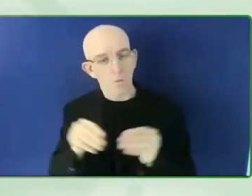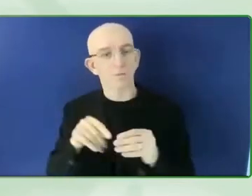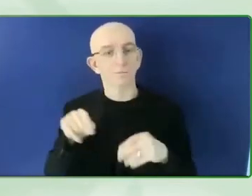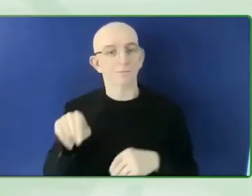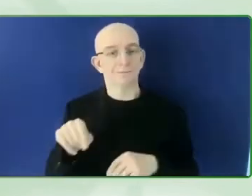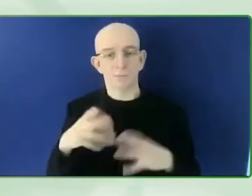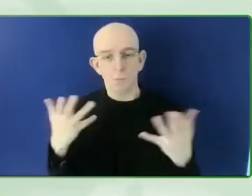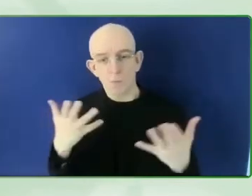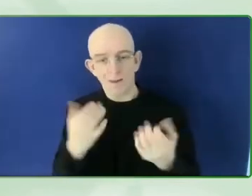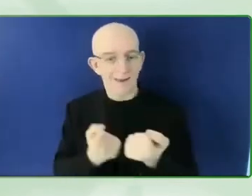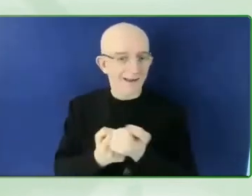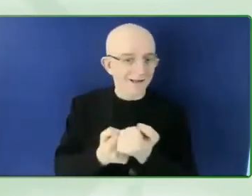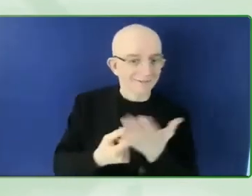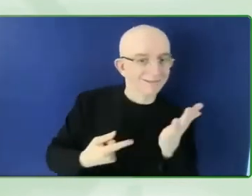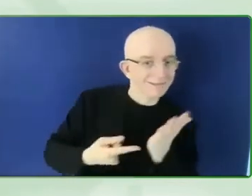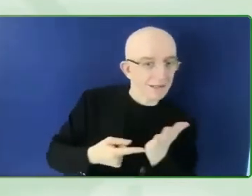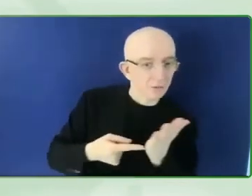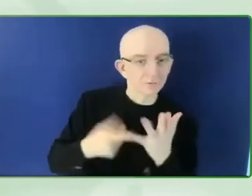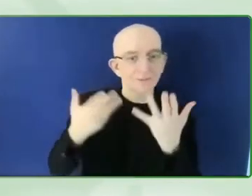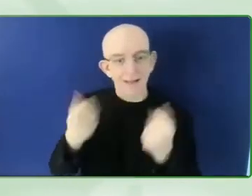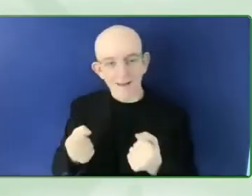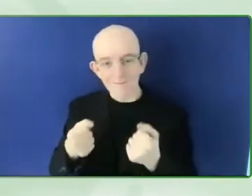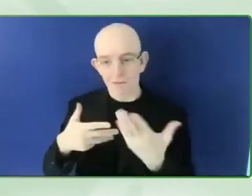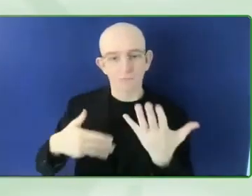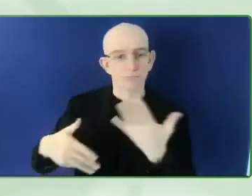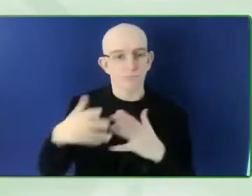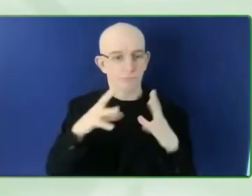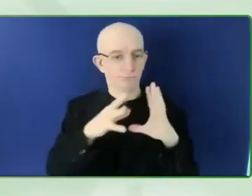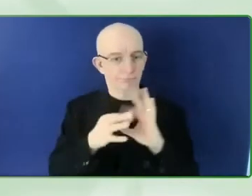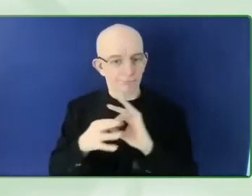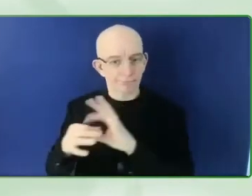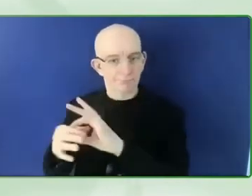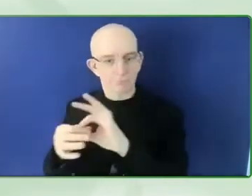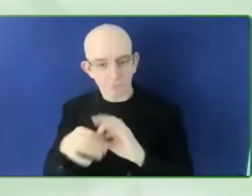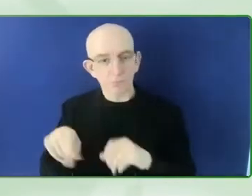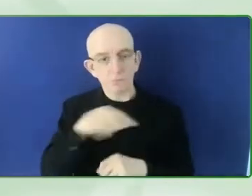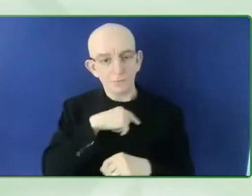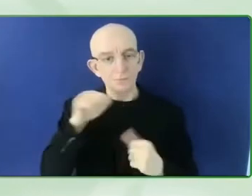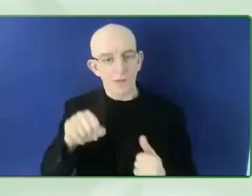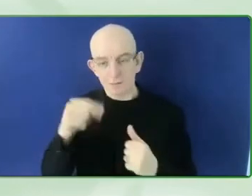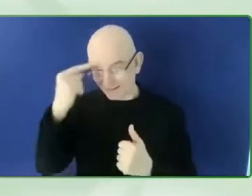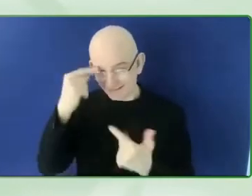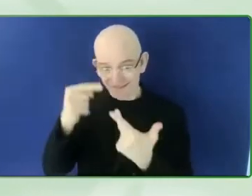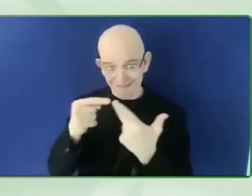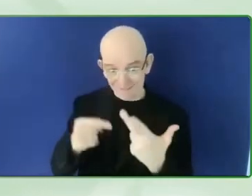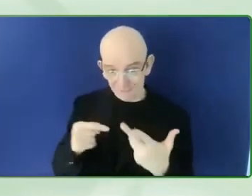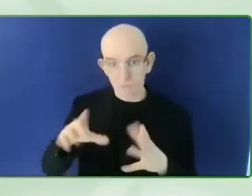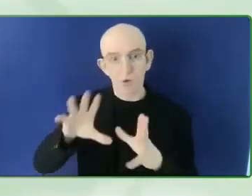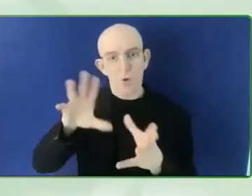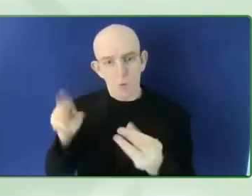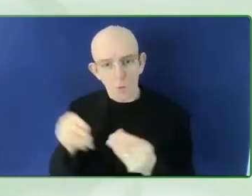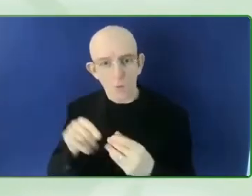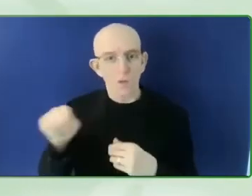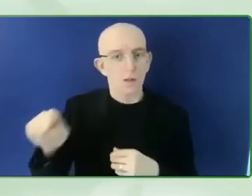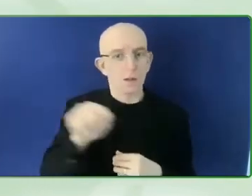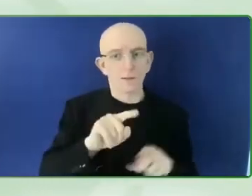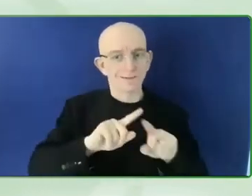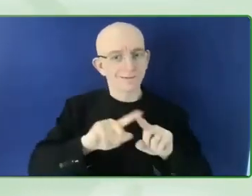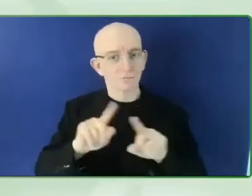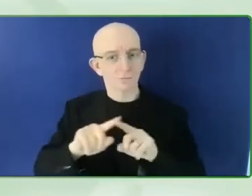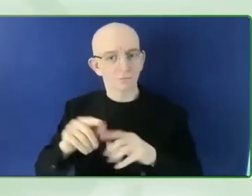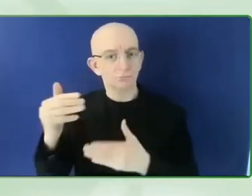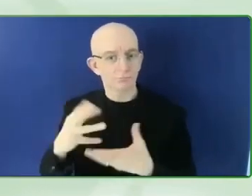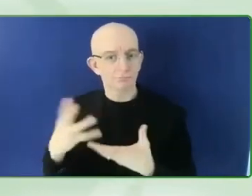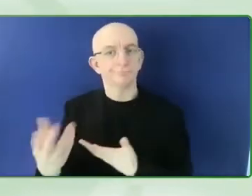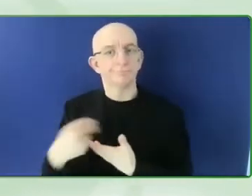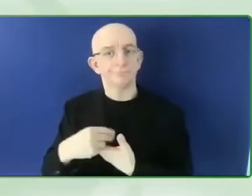And what we see at the moment right now with the impetus around the climate crisis is essentially